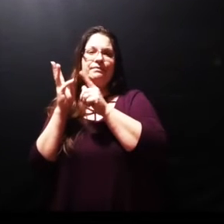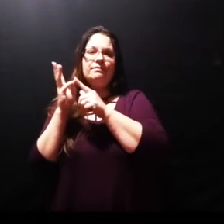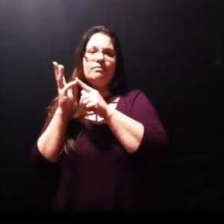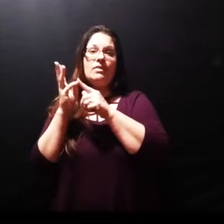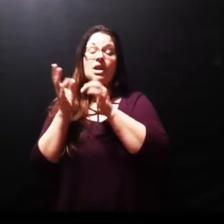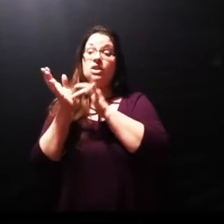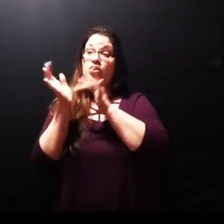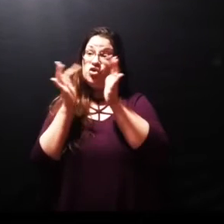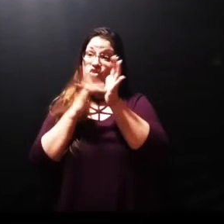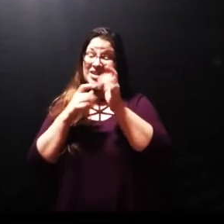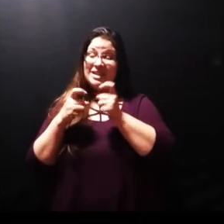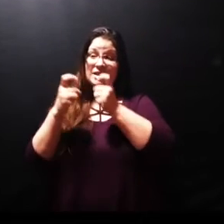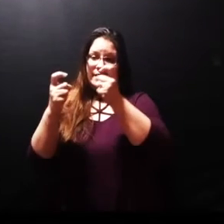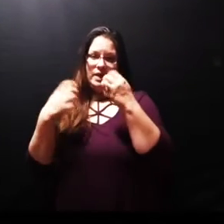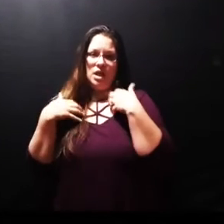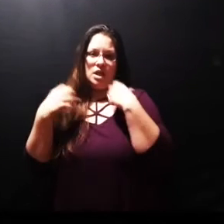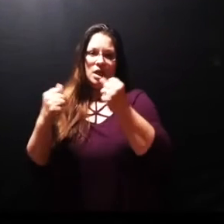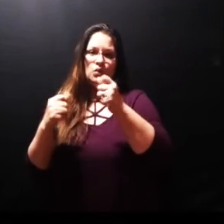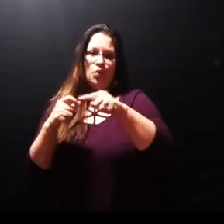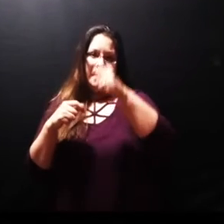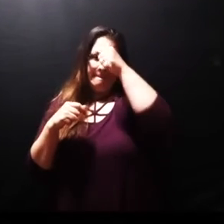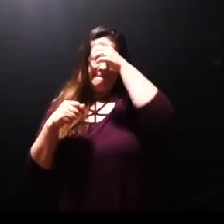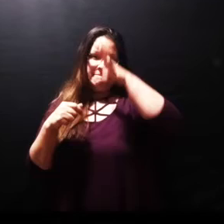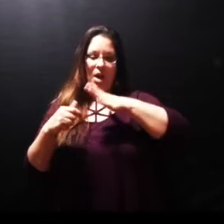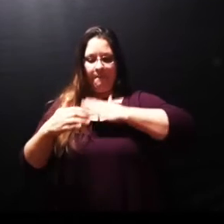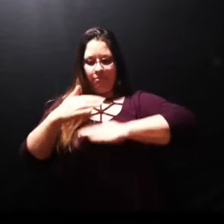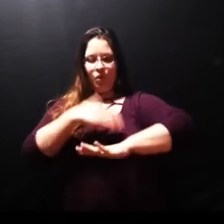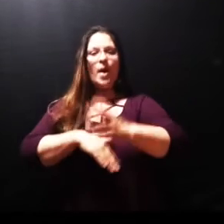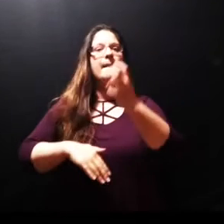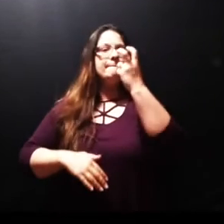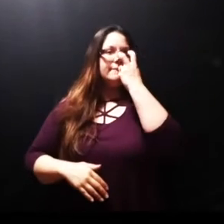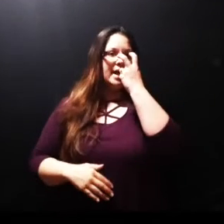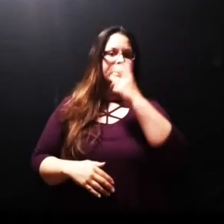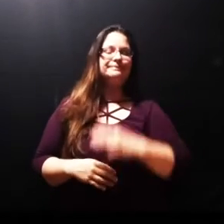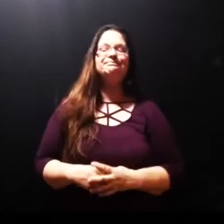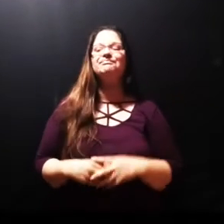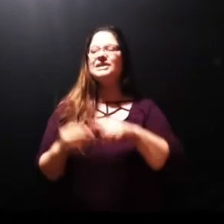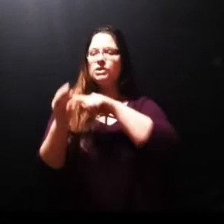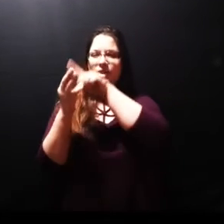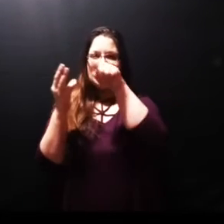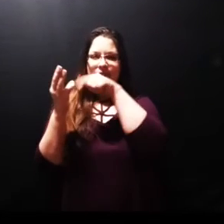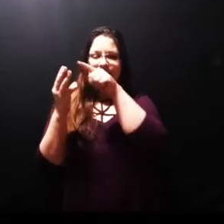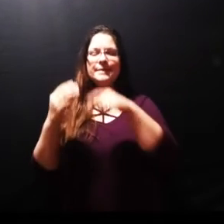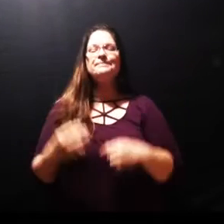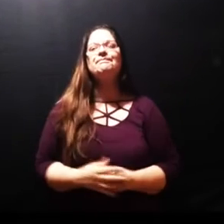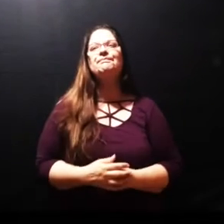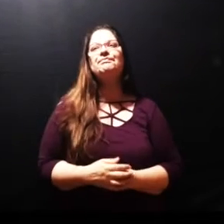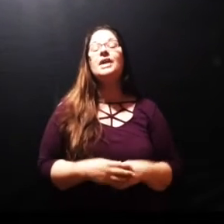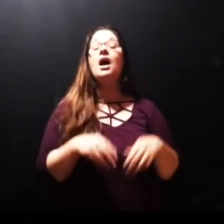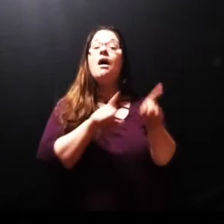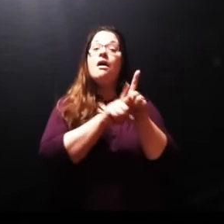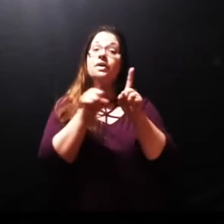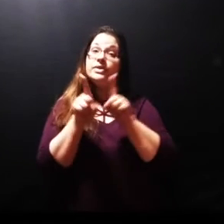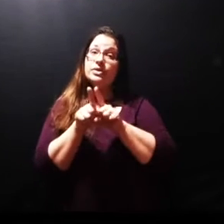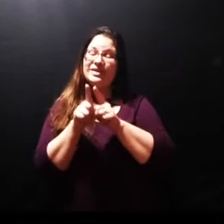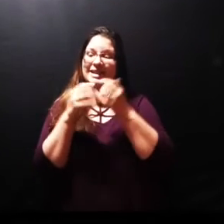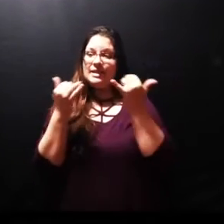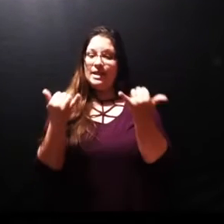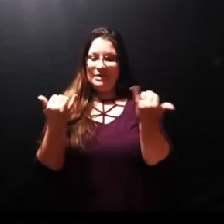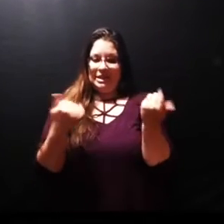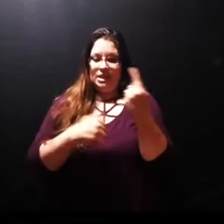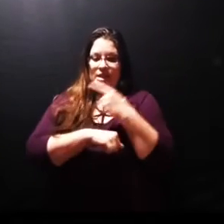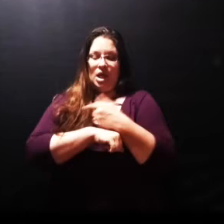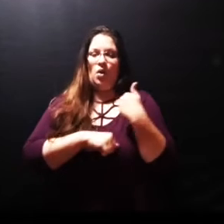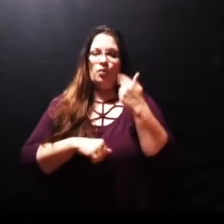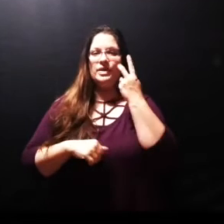in these next two Sundays we see that as a glorious part of this chapter but also Jesus raised two others from the dead